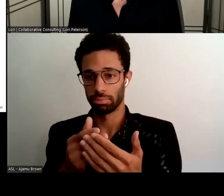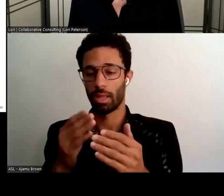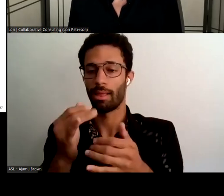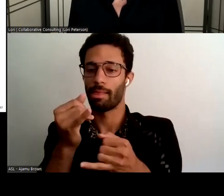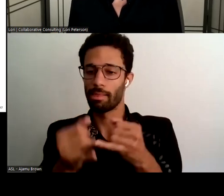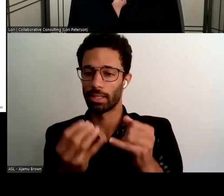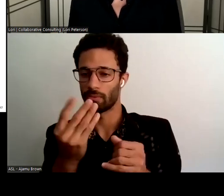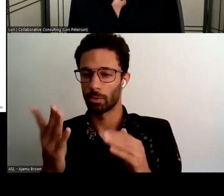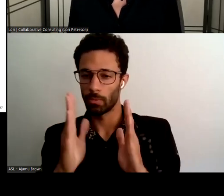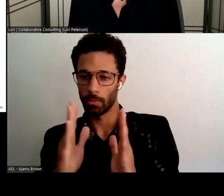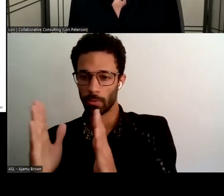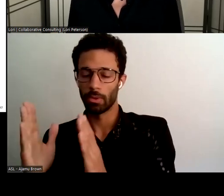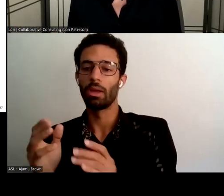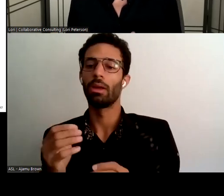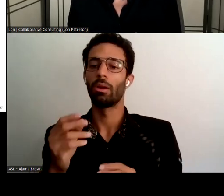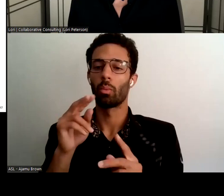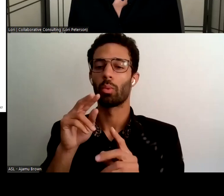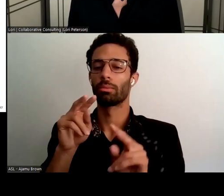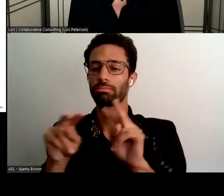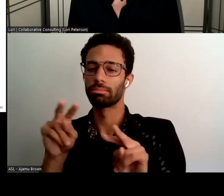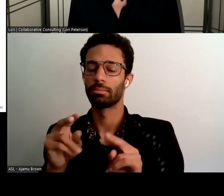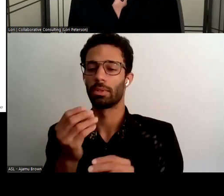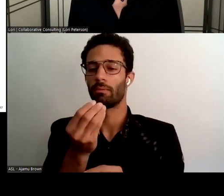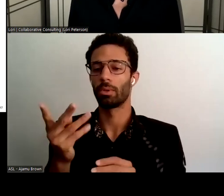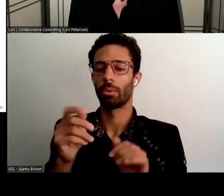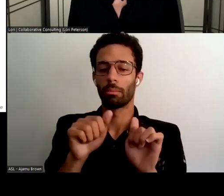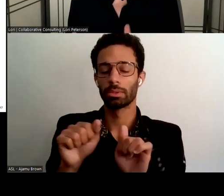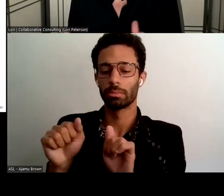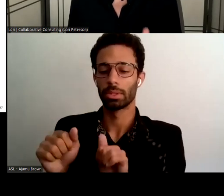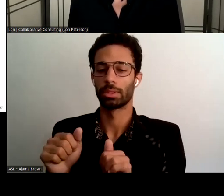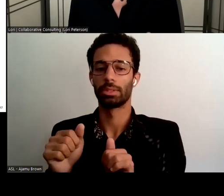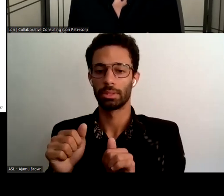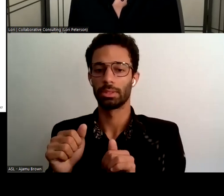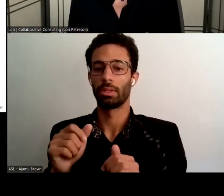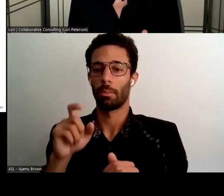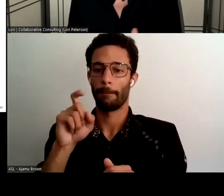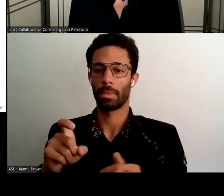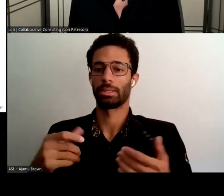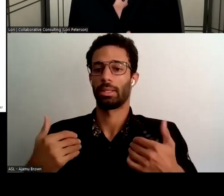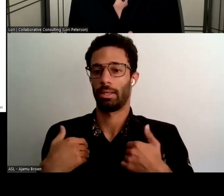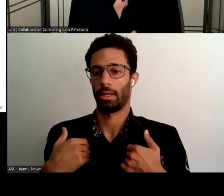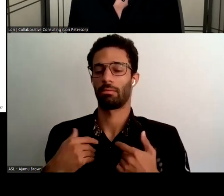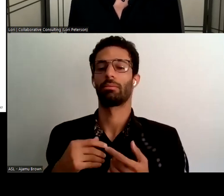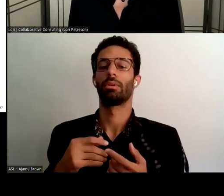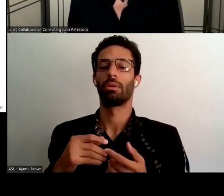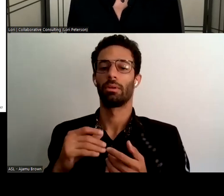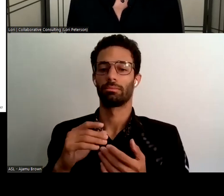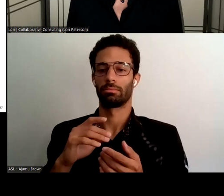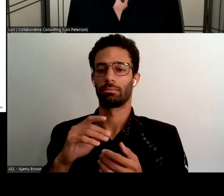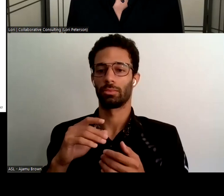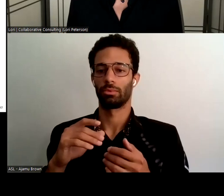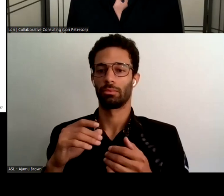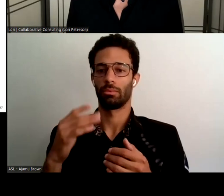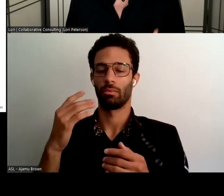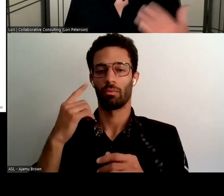possibilities and different scenarios that would need to be in place to materialize a future ready california